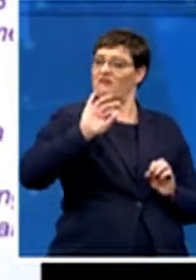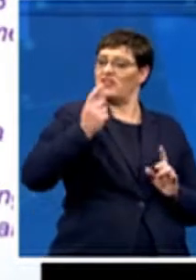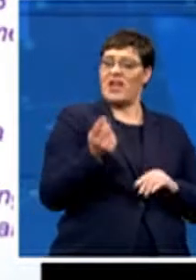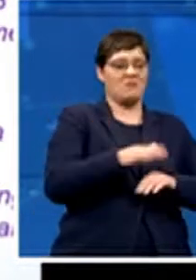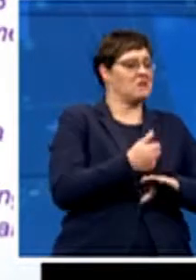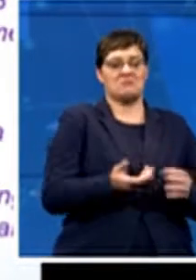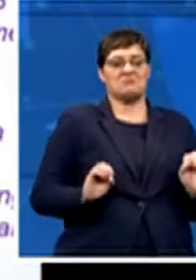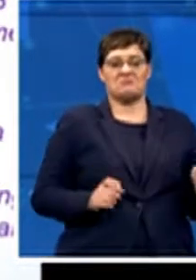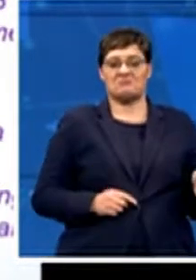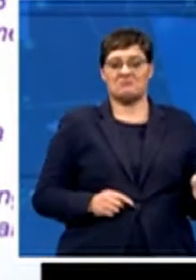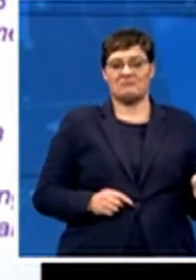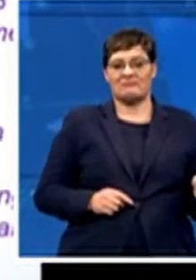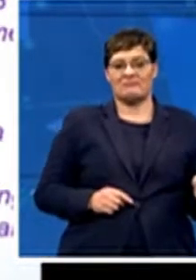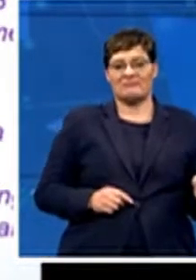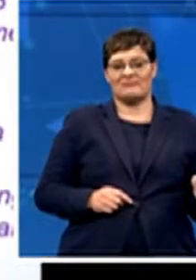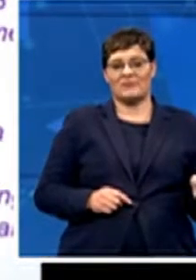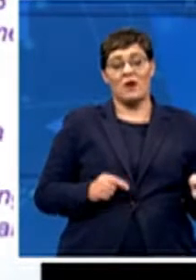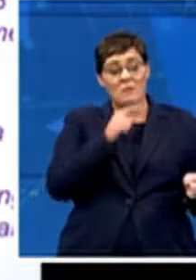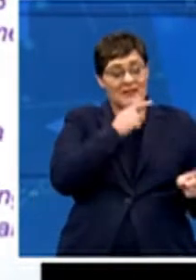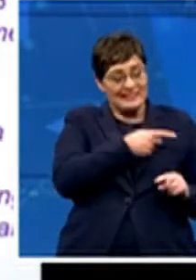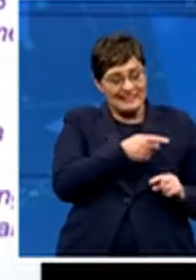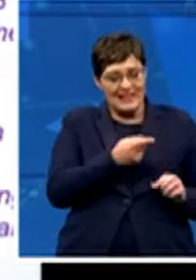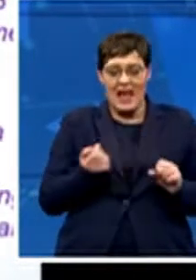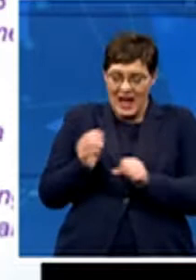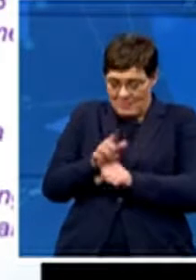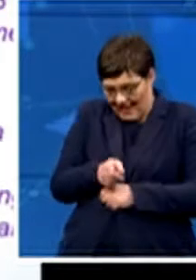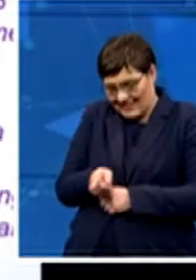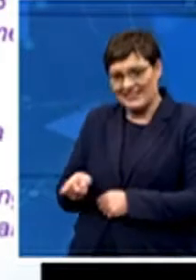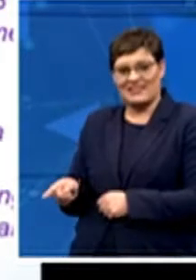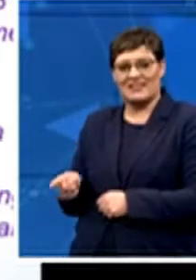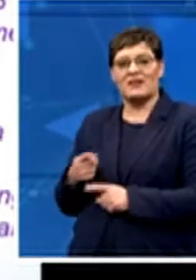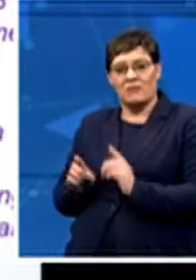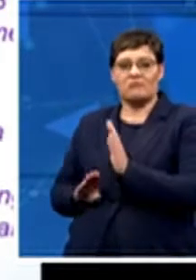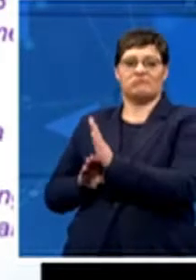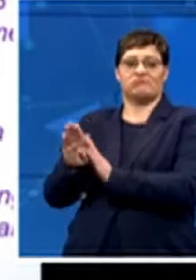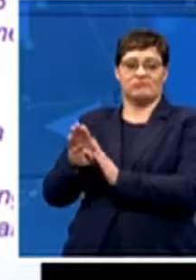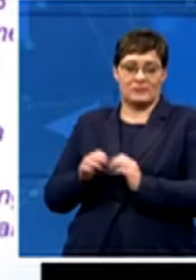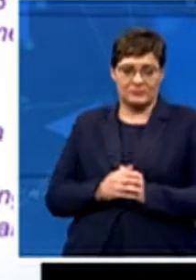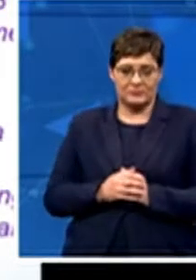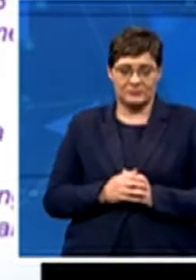impact on the ability of players to progress. Even different sporting cultures.